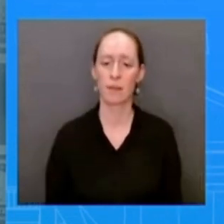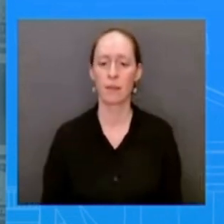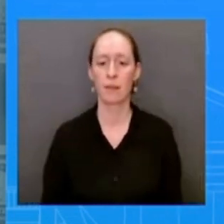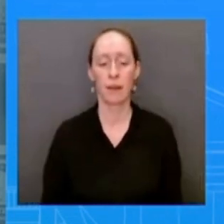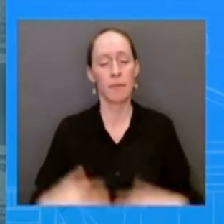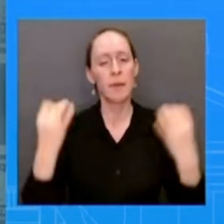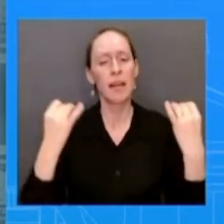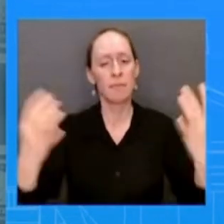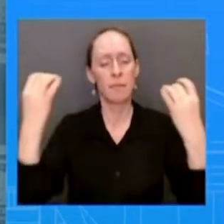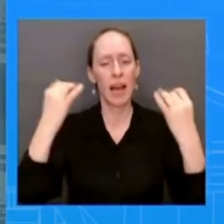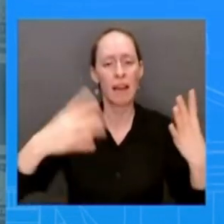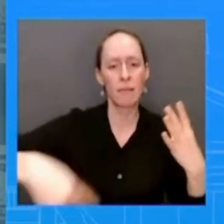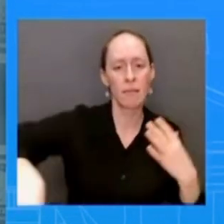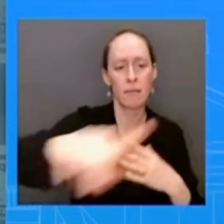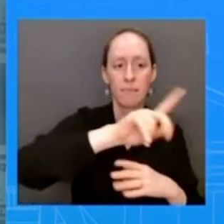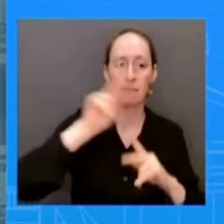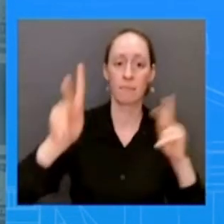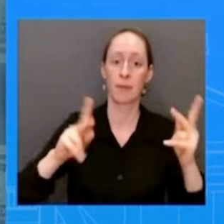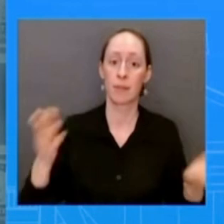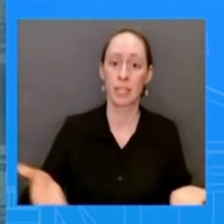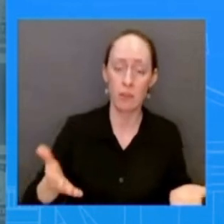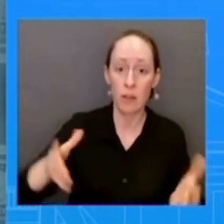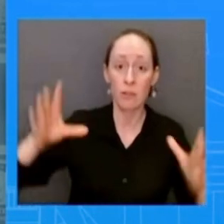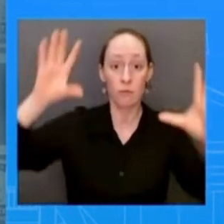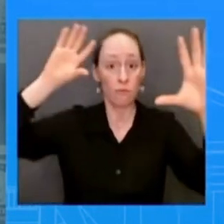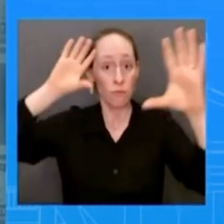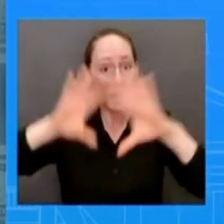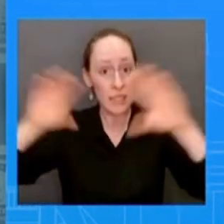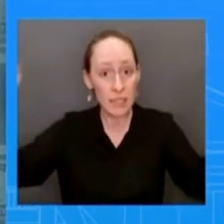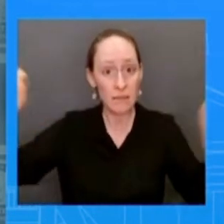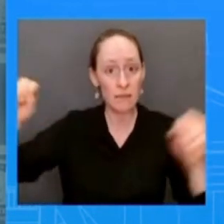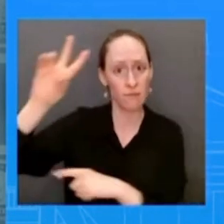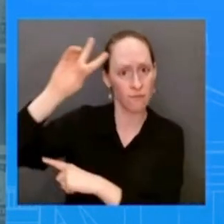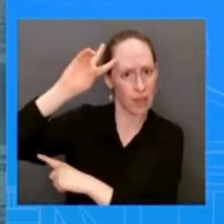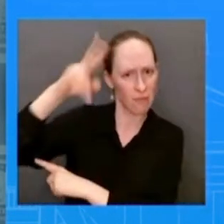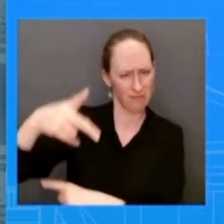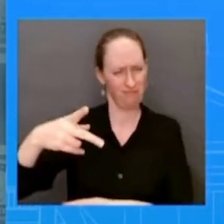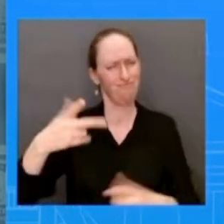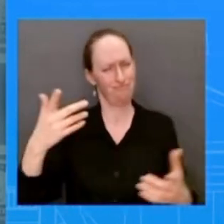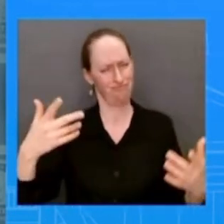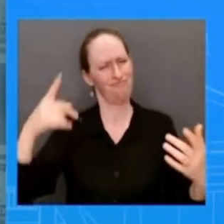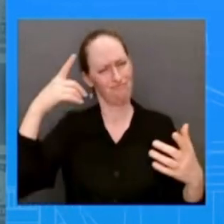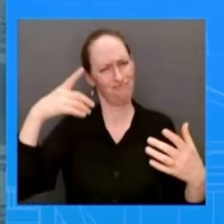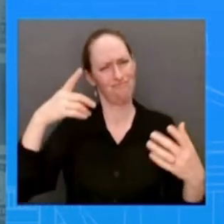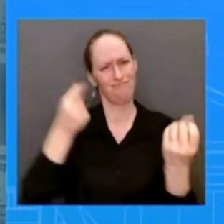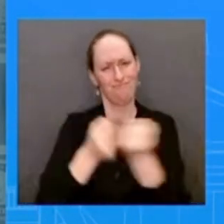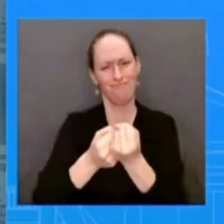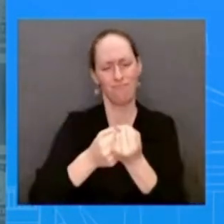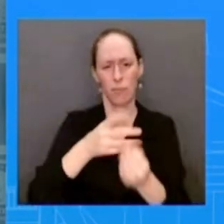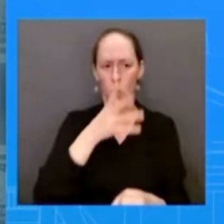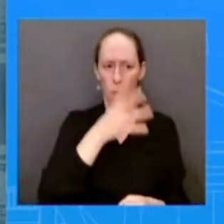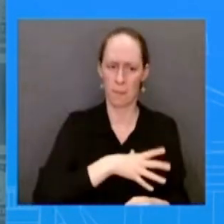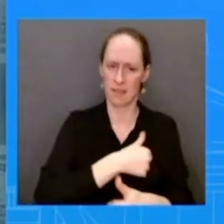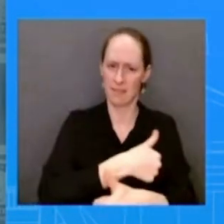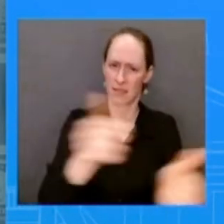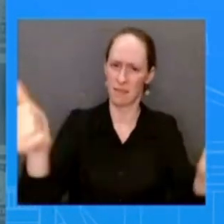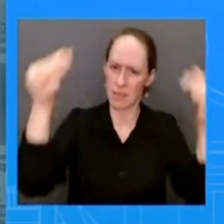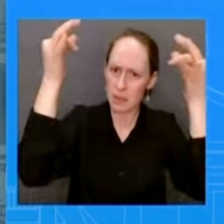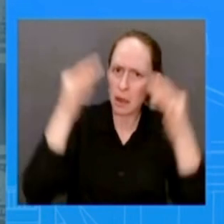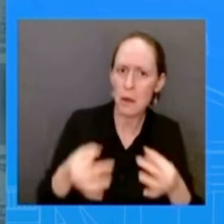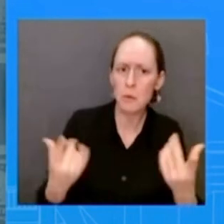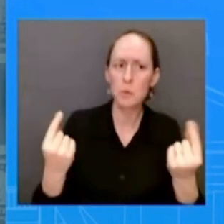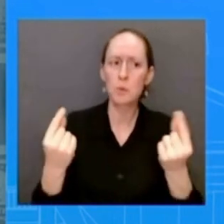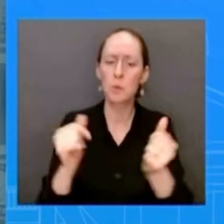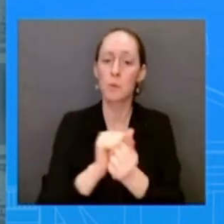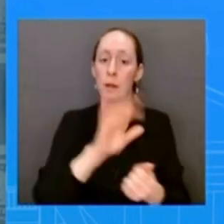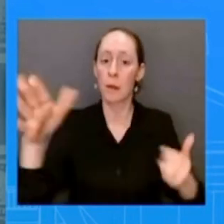decisions with their own doctors and families free from political interference period they are committed to protecting